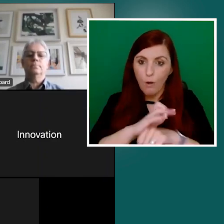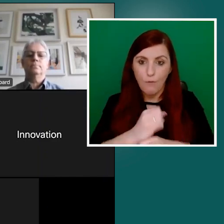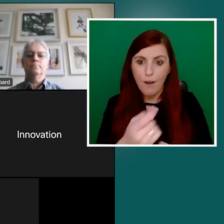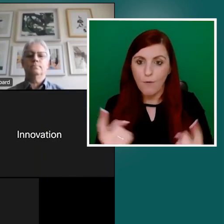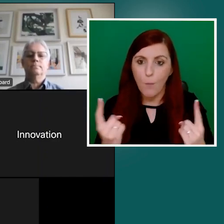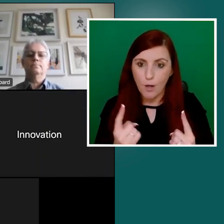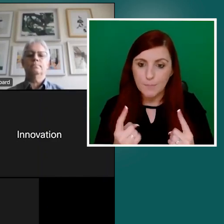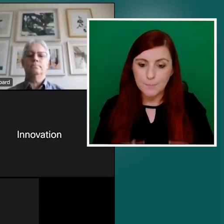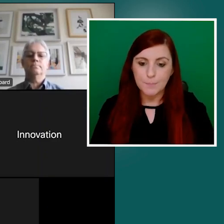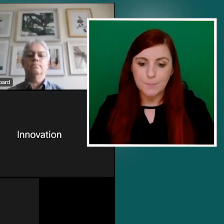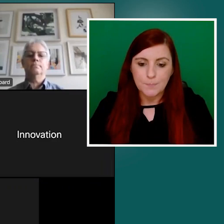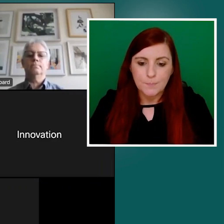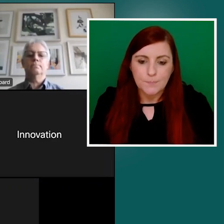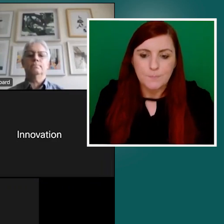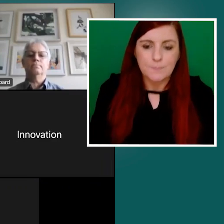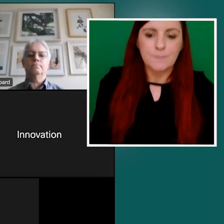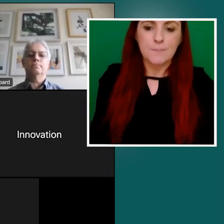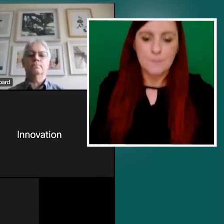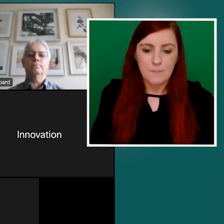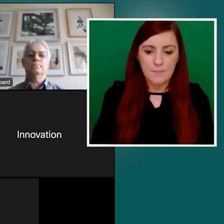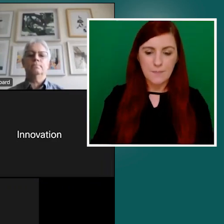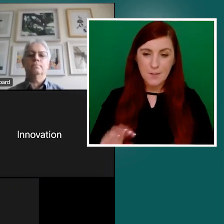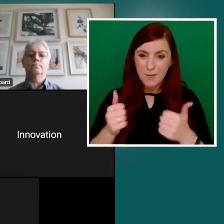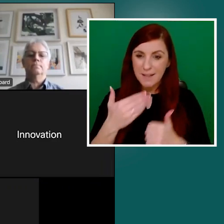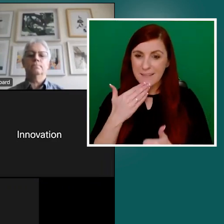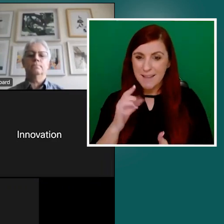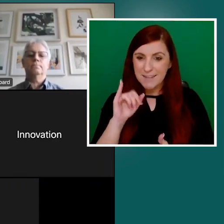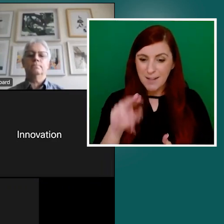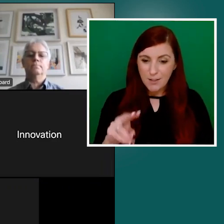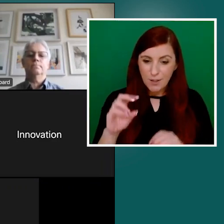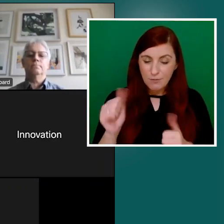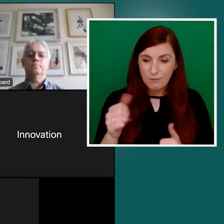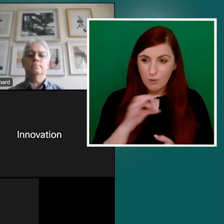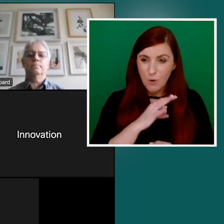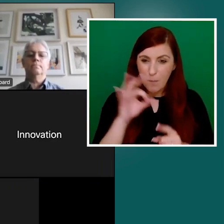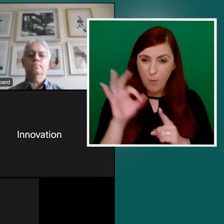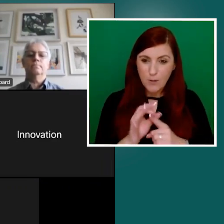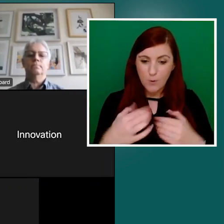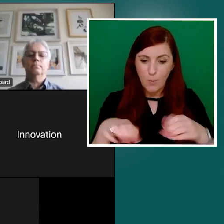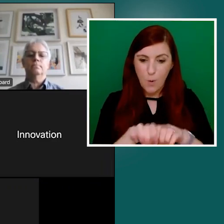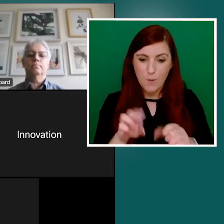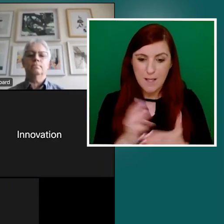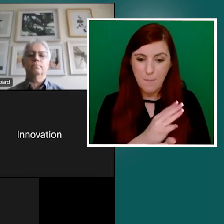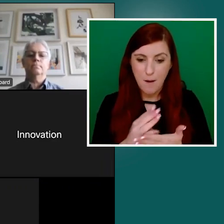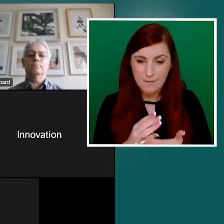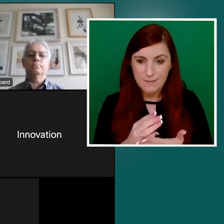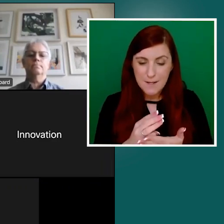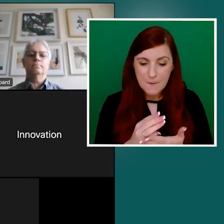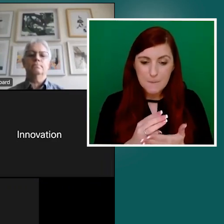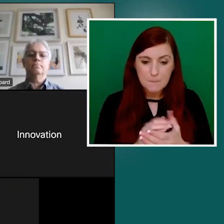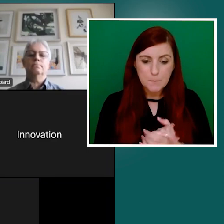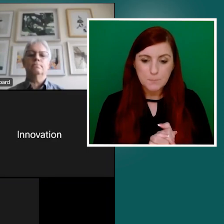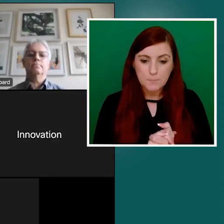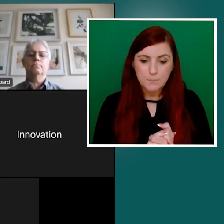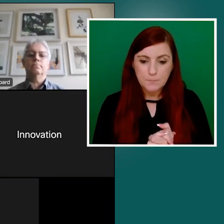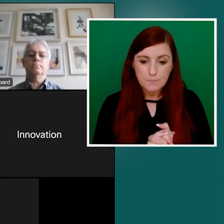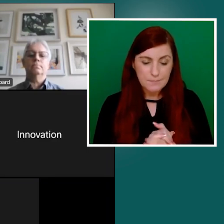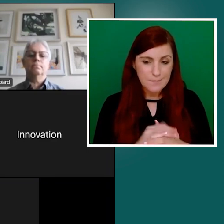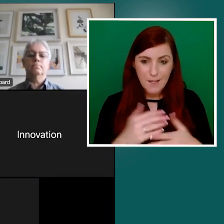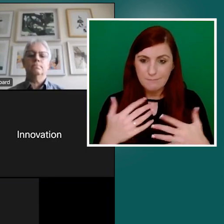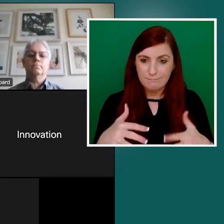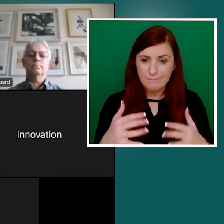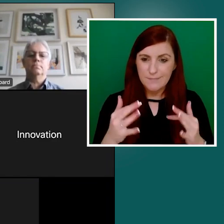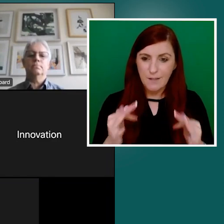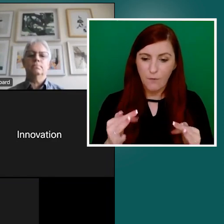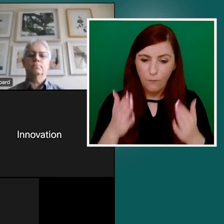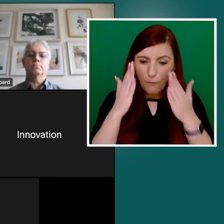Great. Thanks, Colleen. I think that's a, that's a really good point to close that section on. Thank you. And it certainly focuses on that